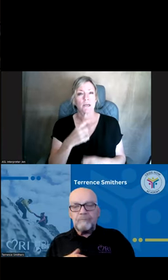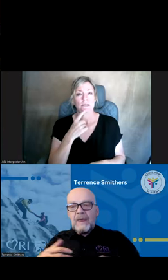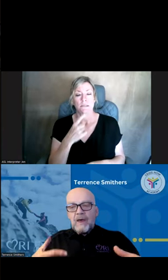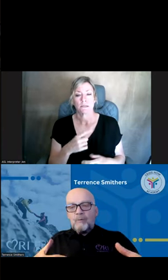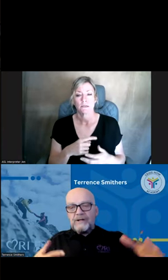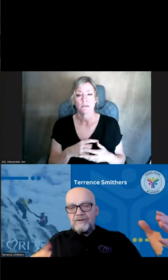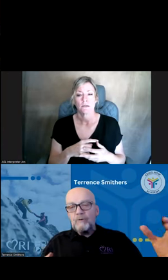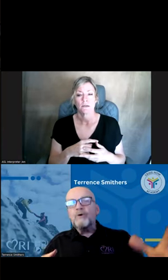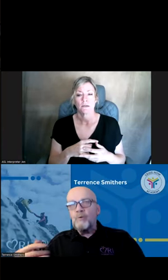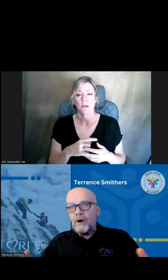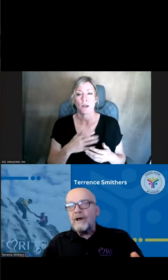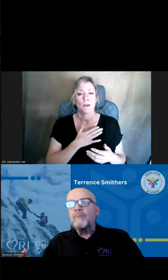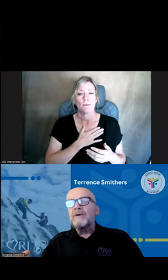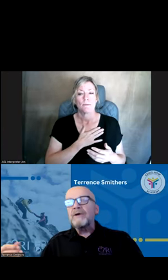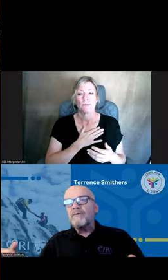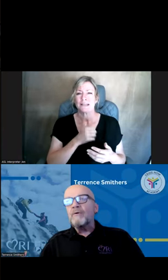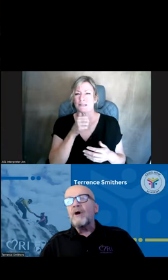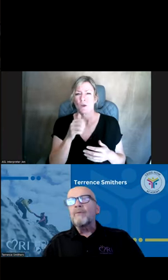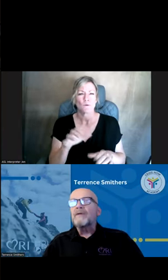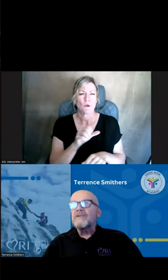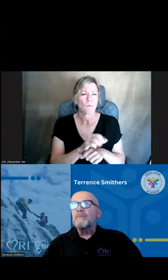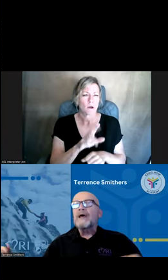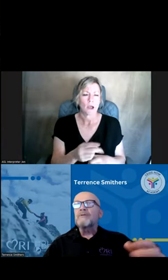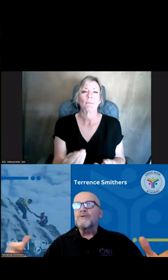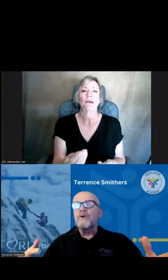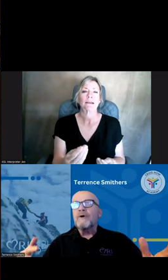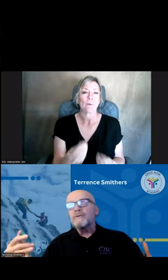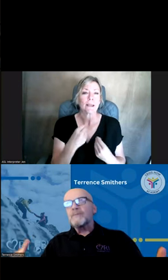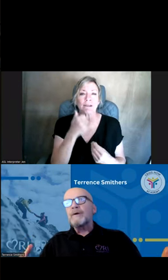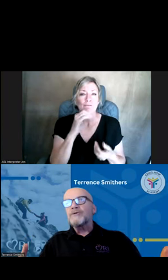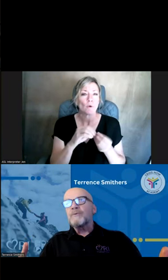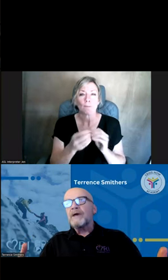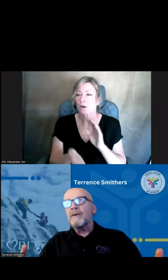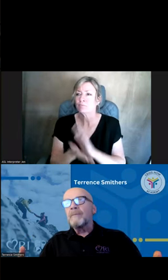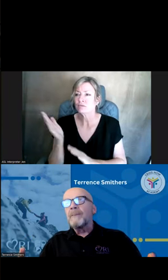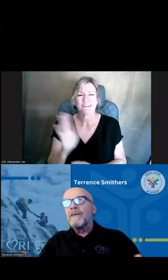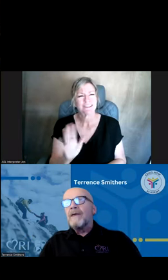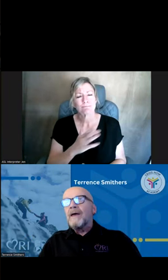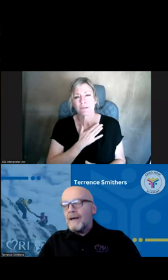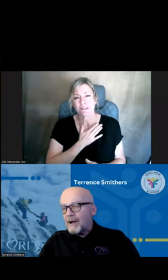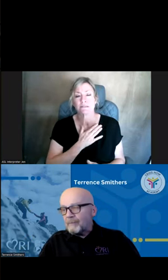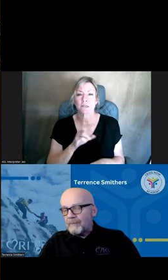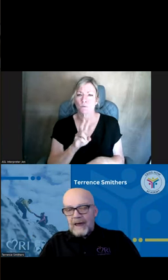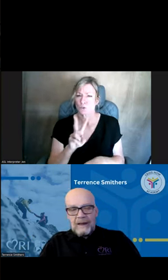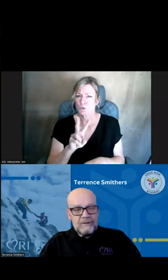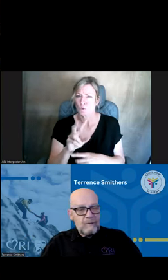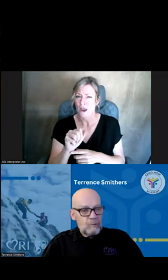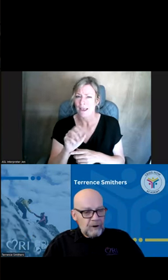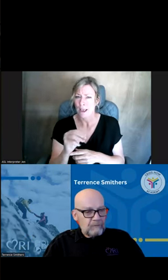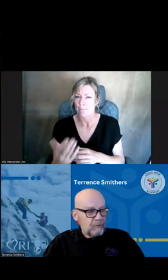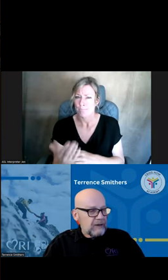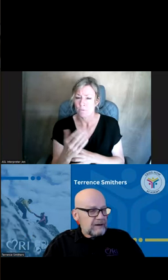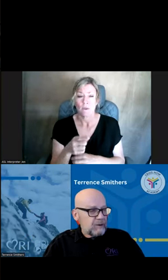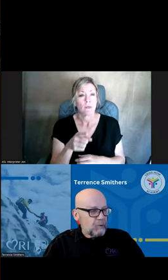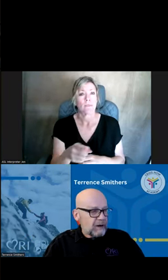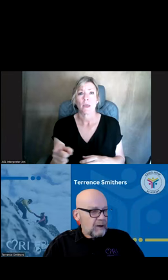please don't do a workup. Give me a phone number and send me out the door. It was about 2 a.m. And they were